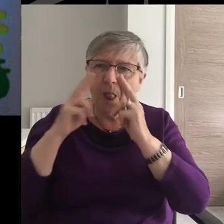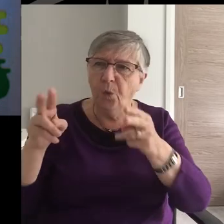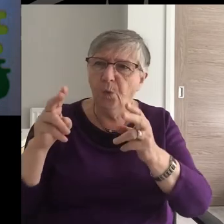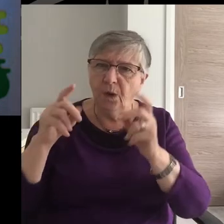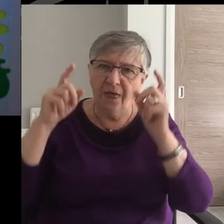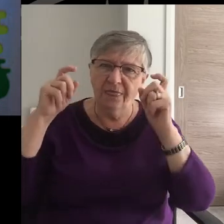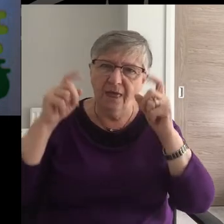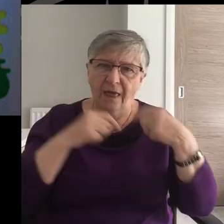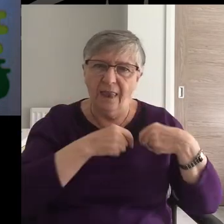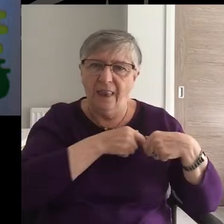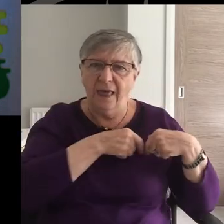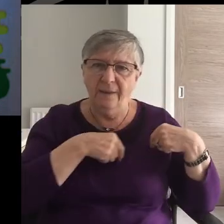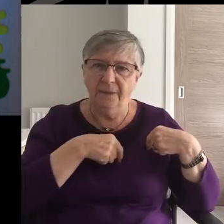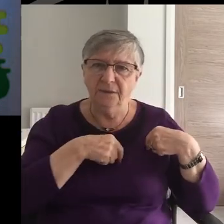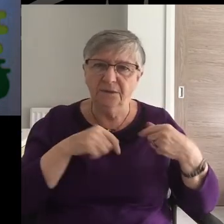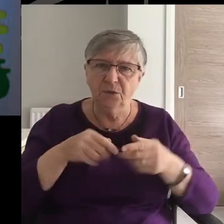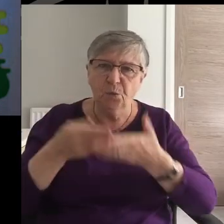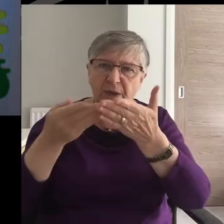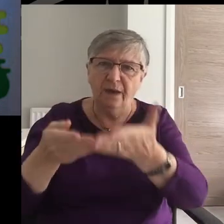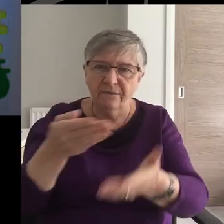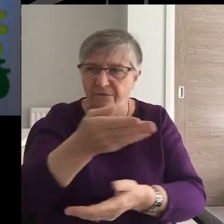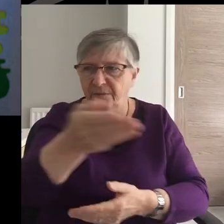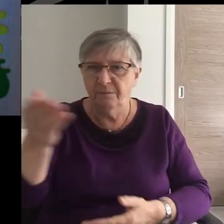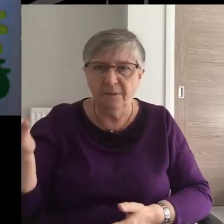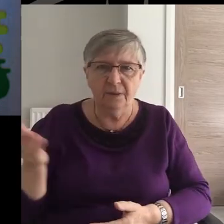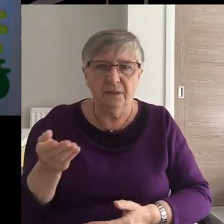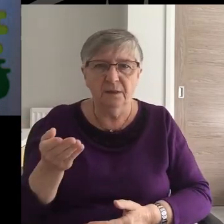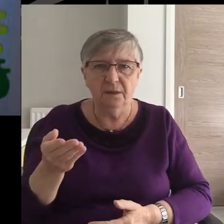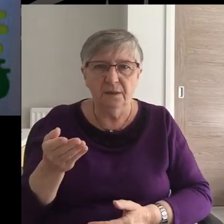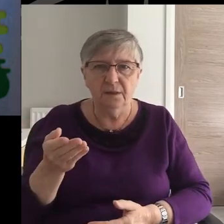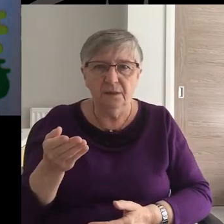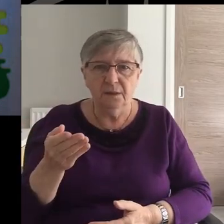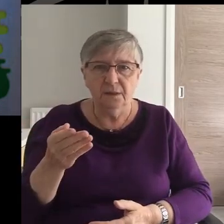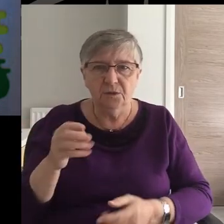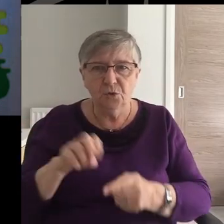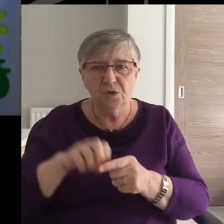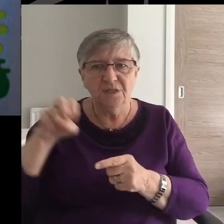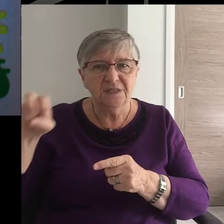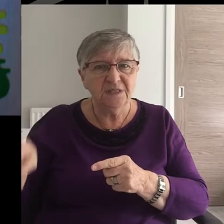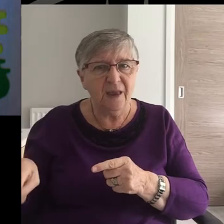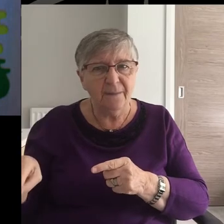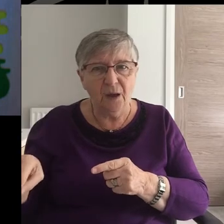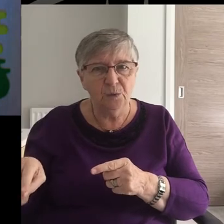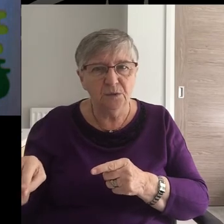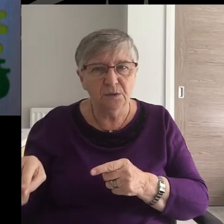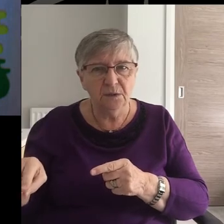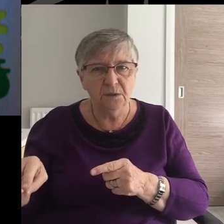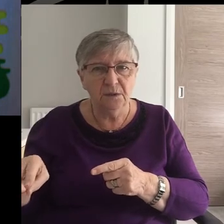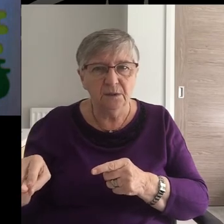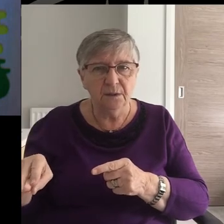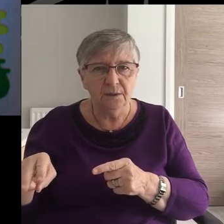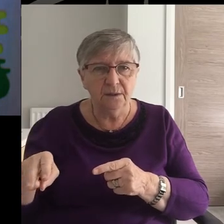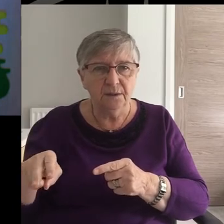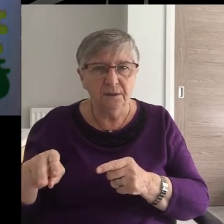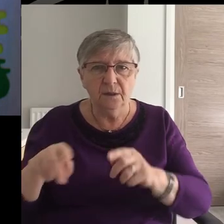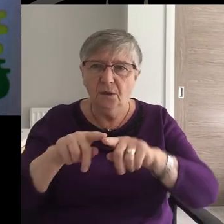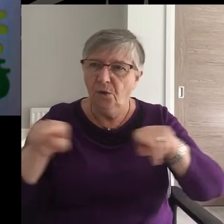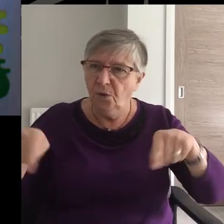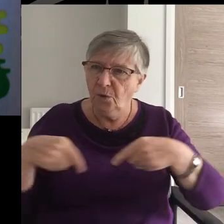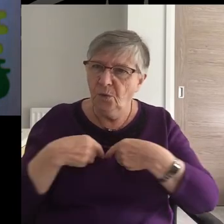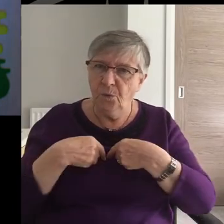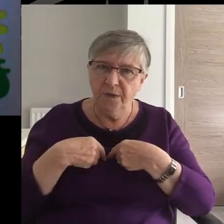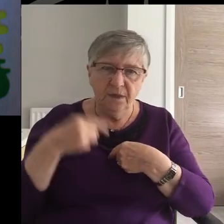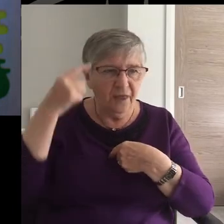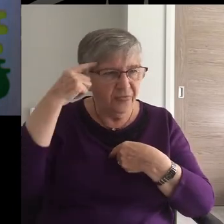we instinctively give some people. To step out of the silos we are apt to